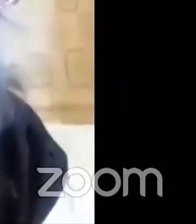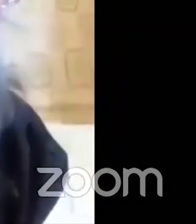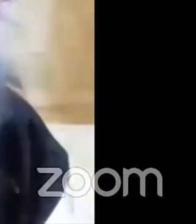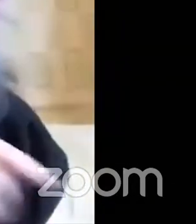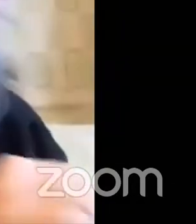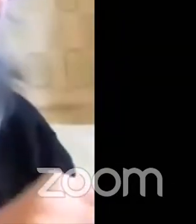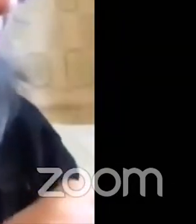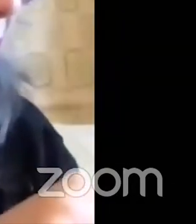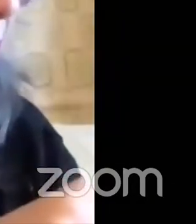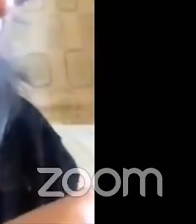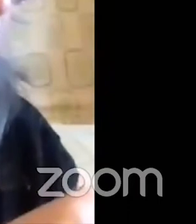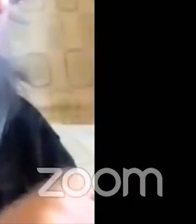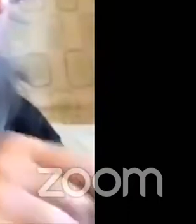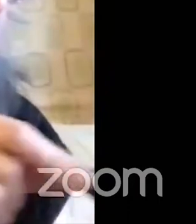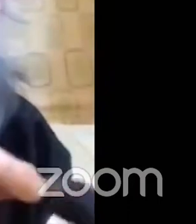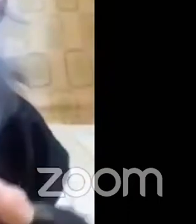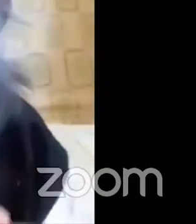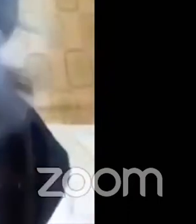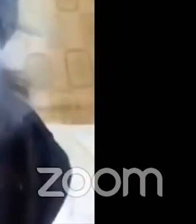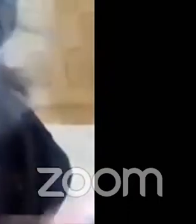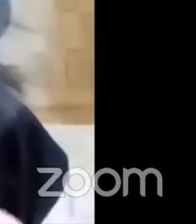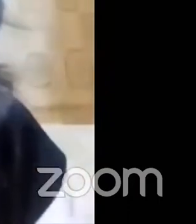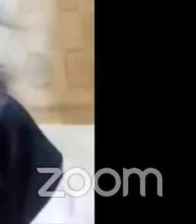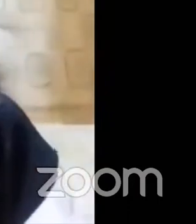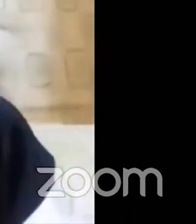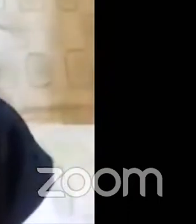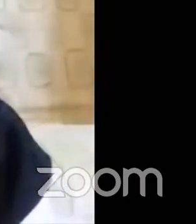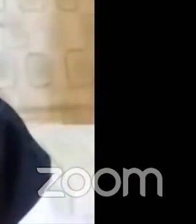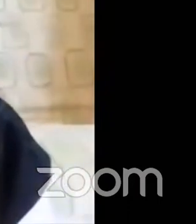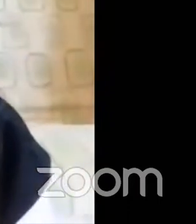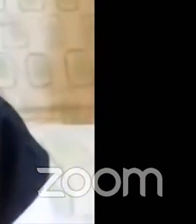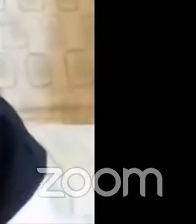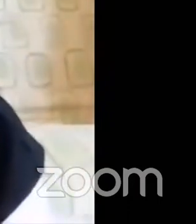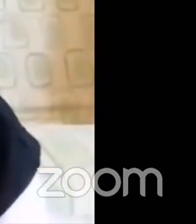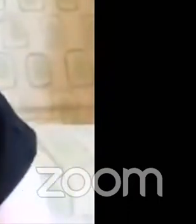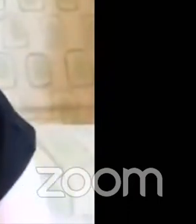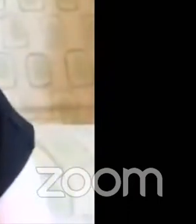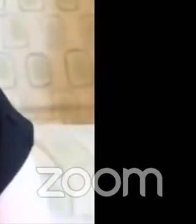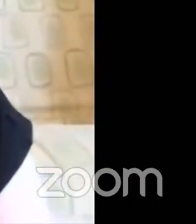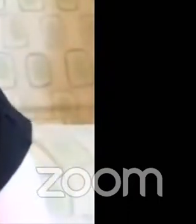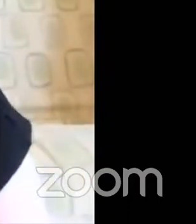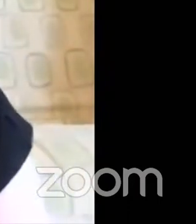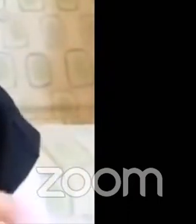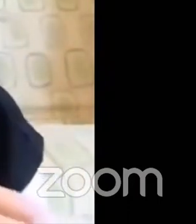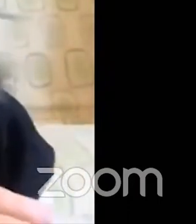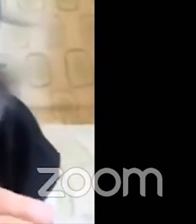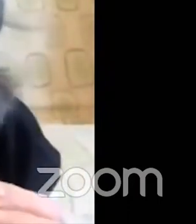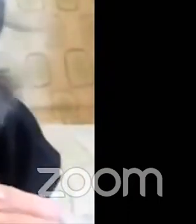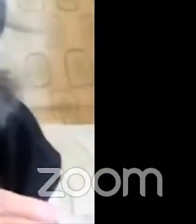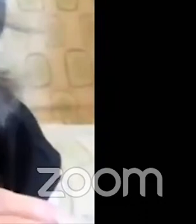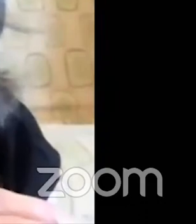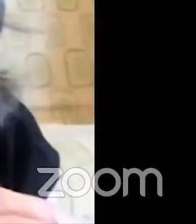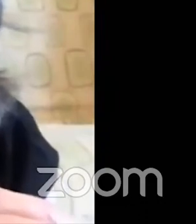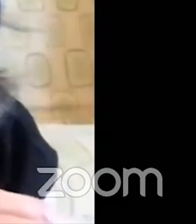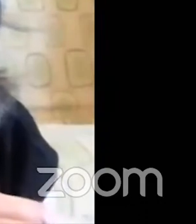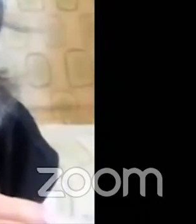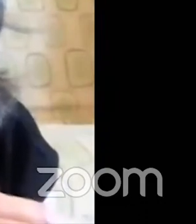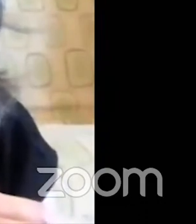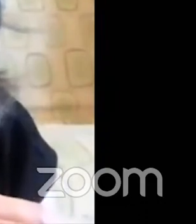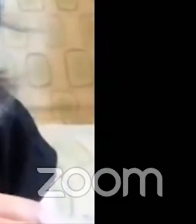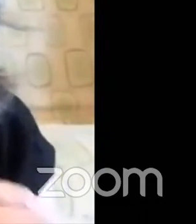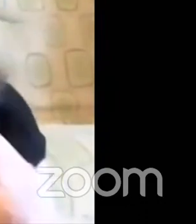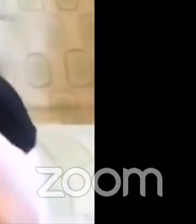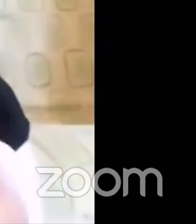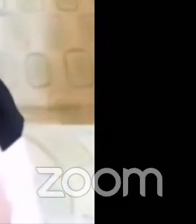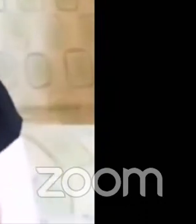so i'm going to add a little more i'm going to add green this time and then we'll go to the next step okay